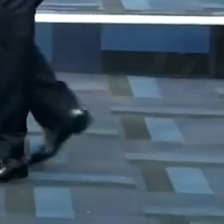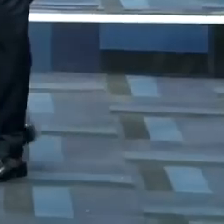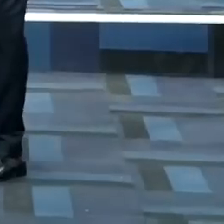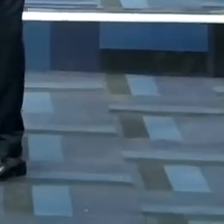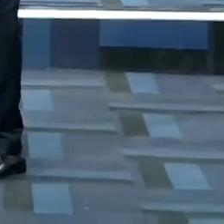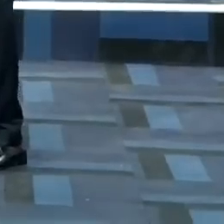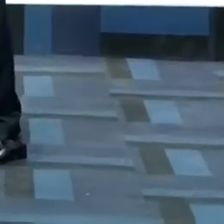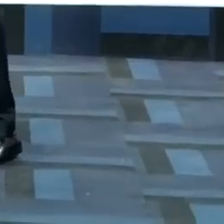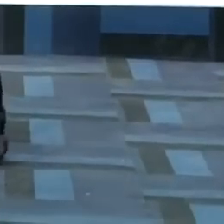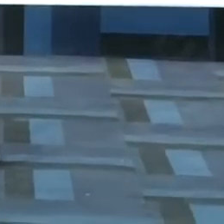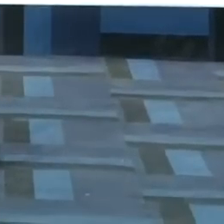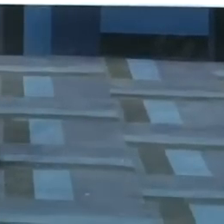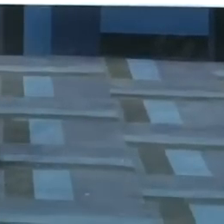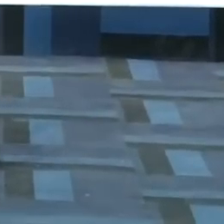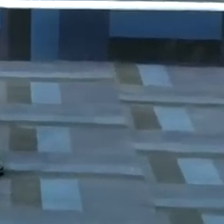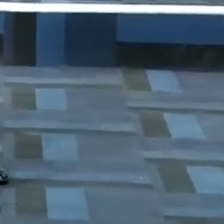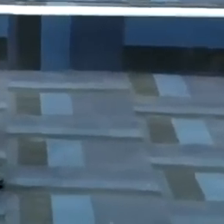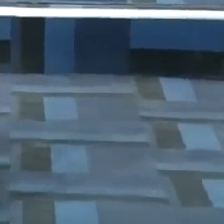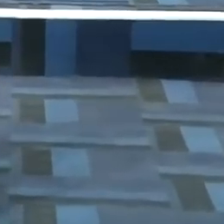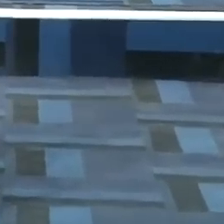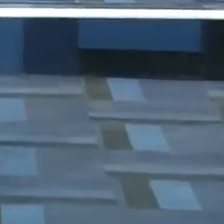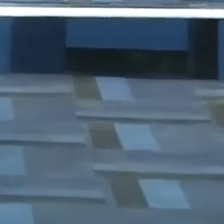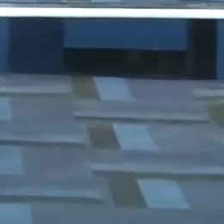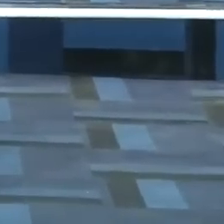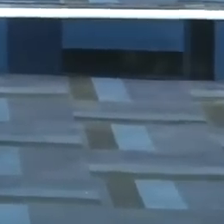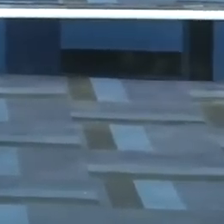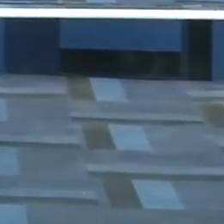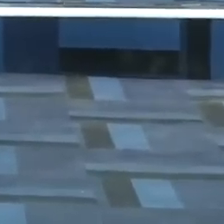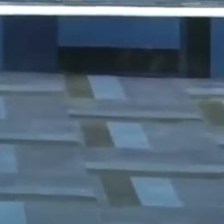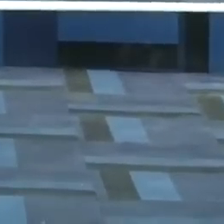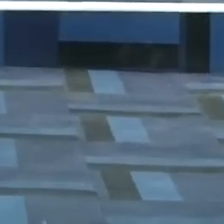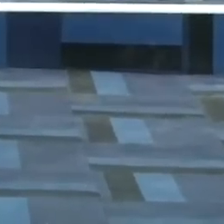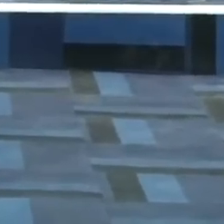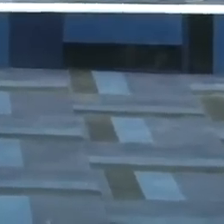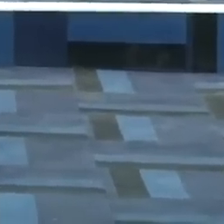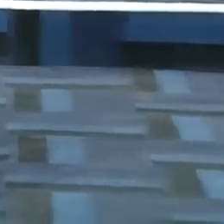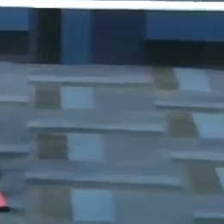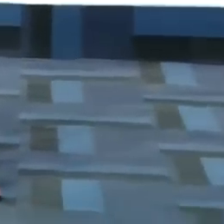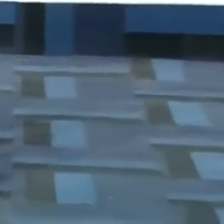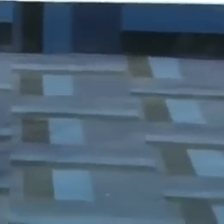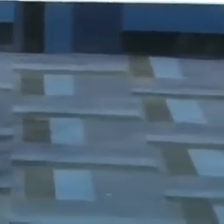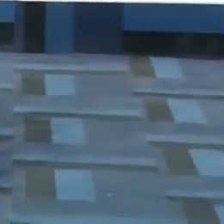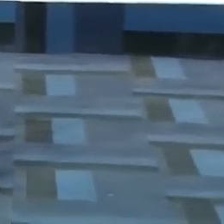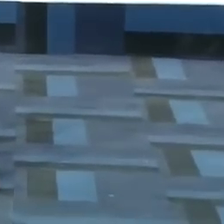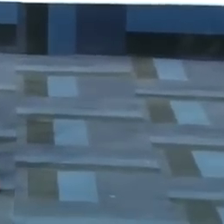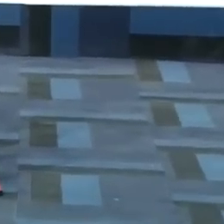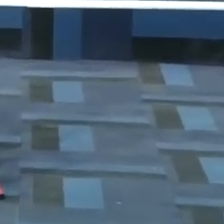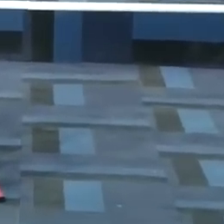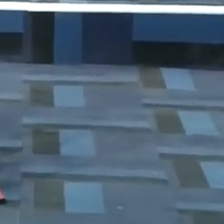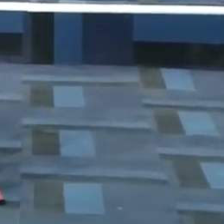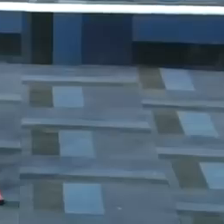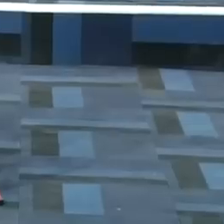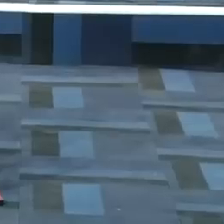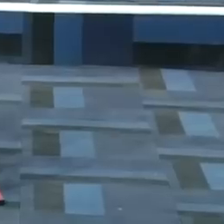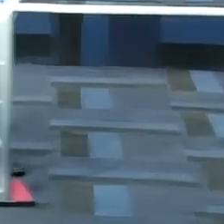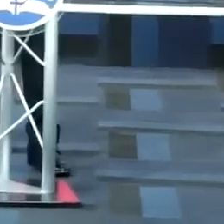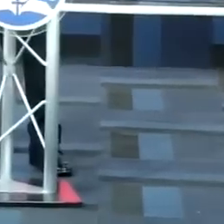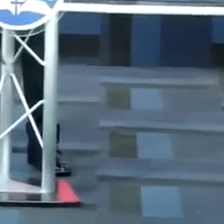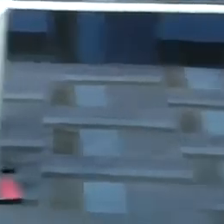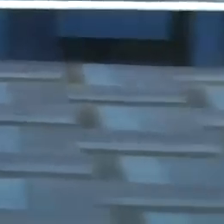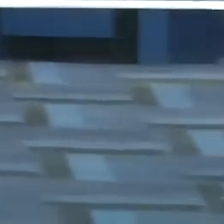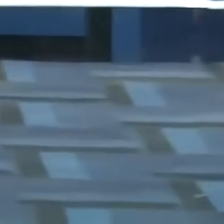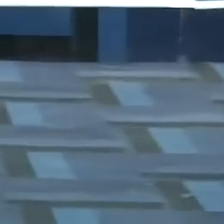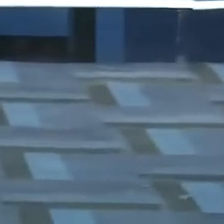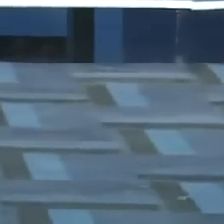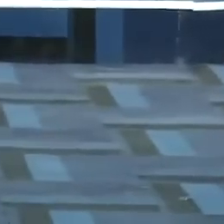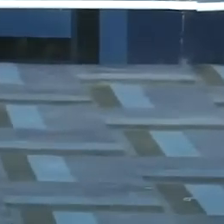says he came out clean Jesus in the book of Luke chapter 4 and verse